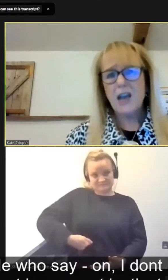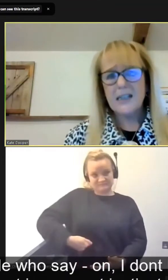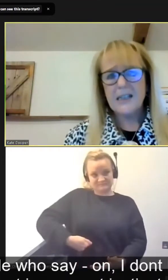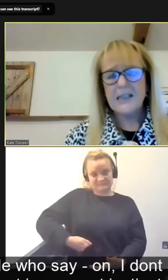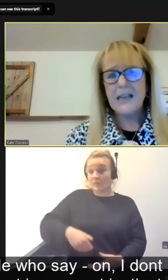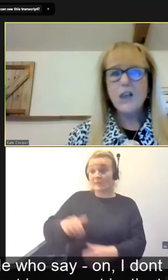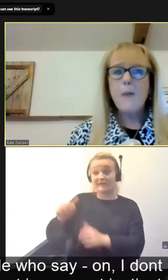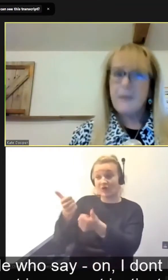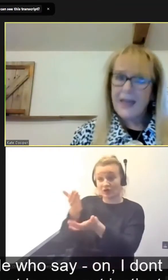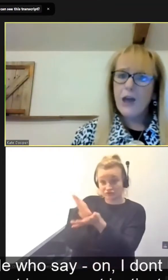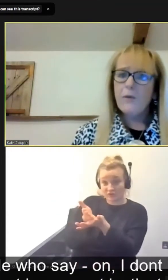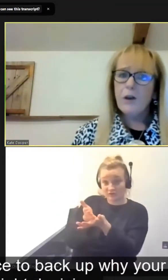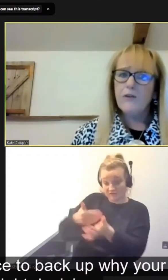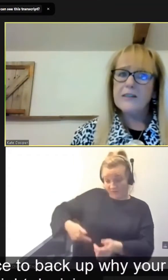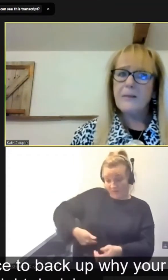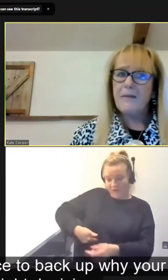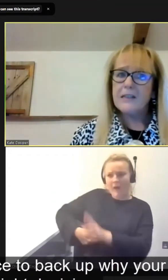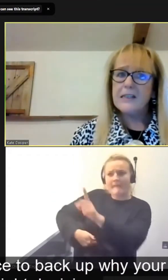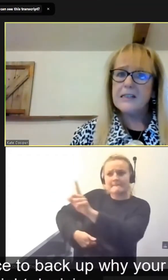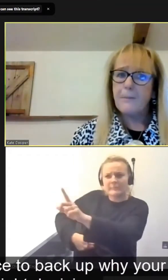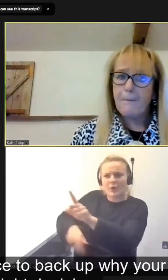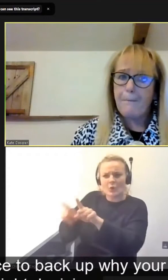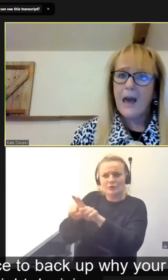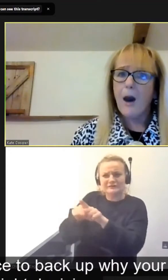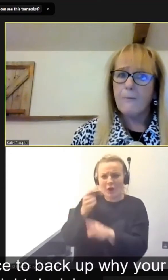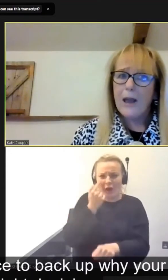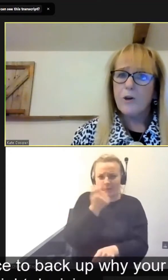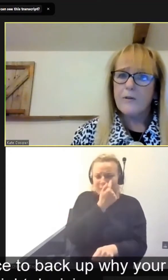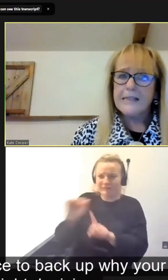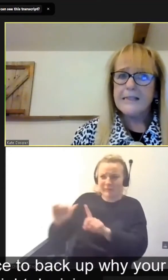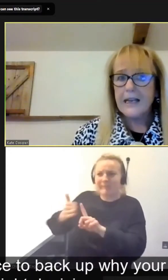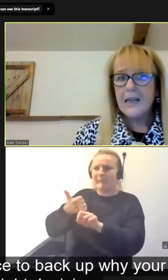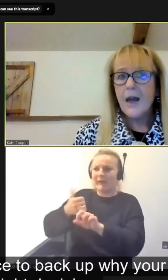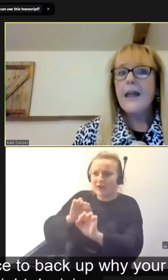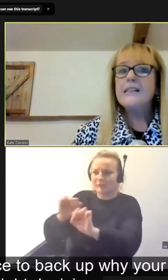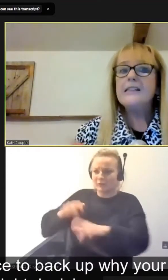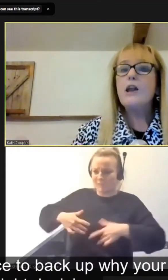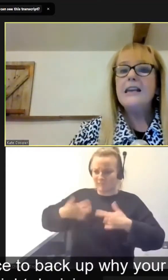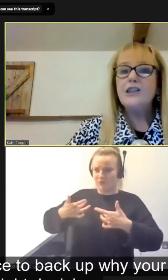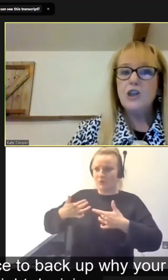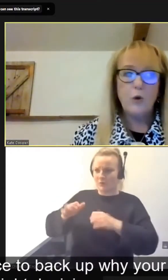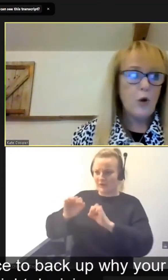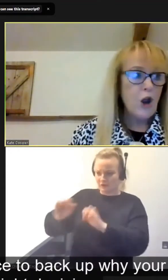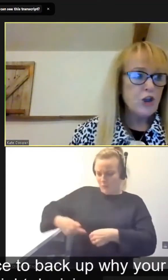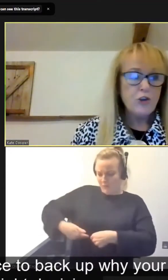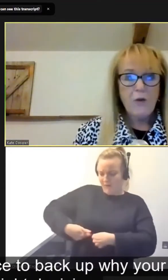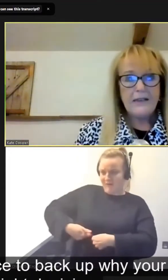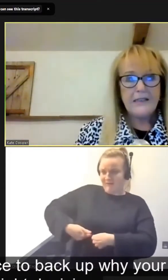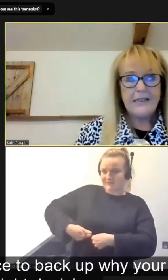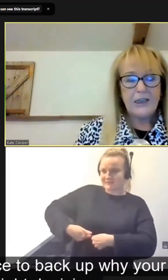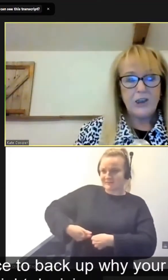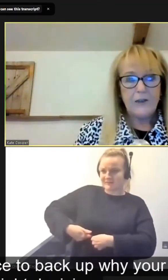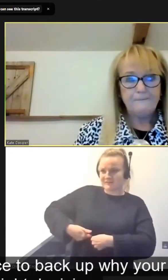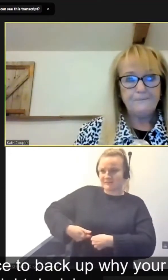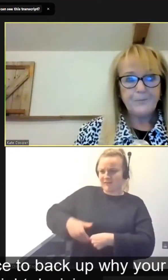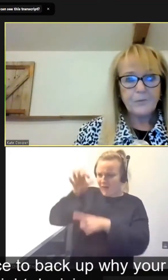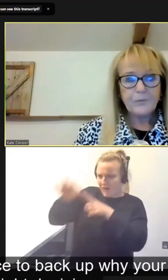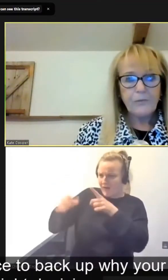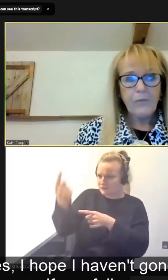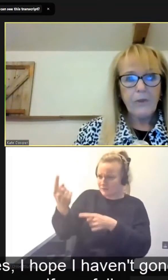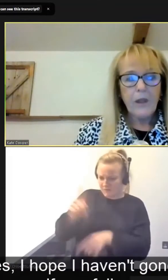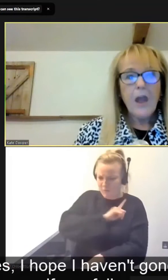trust your gut instinct, but then go and look for some evidence to back up why your instinct is leading you to the right decision.